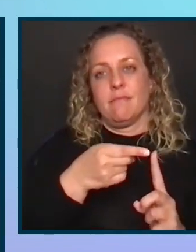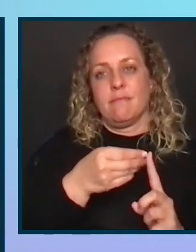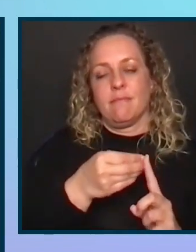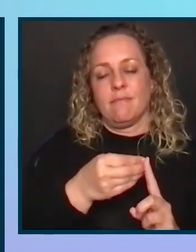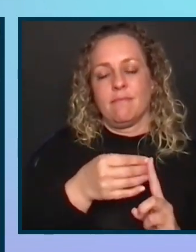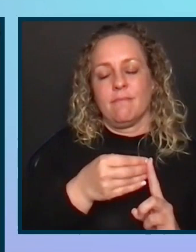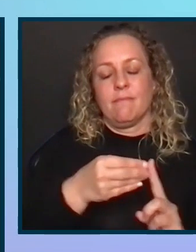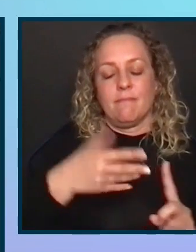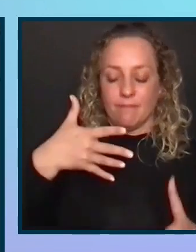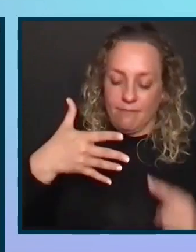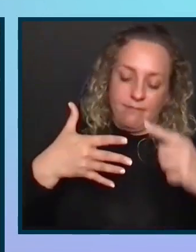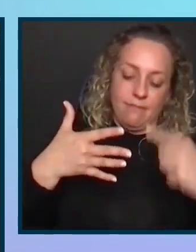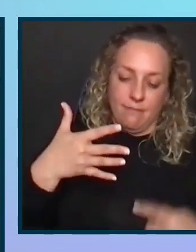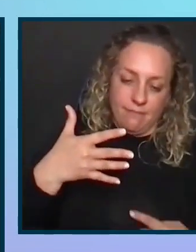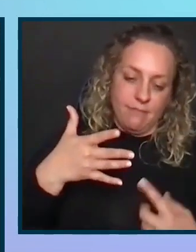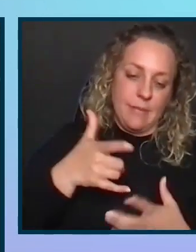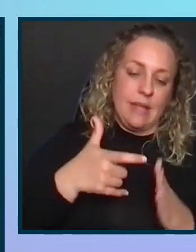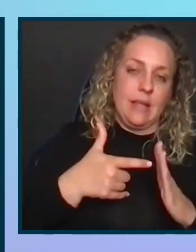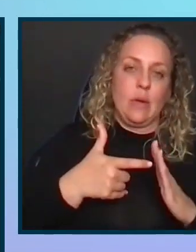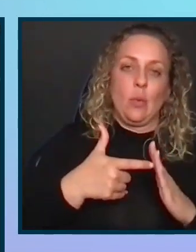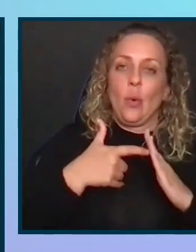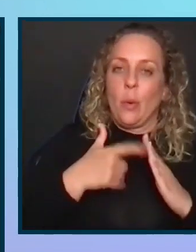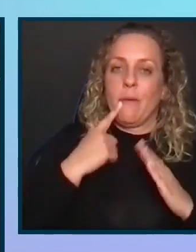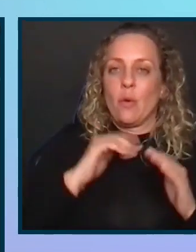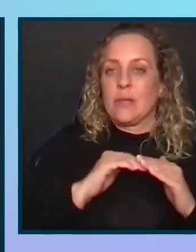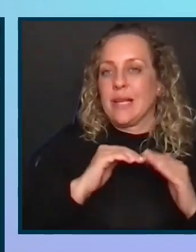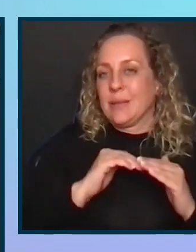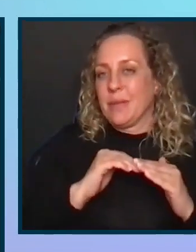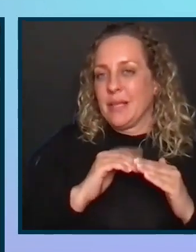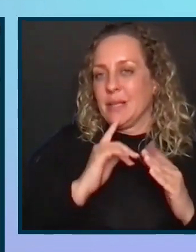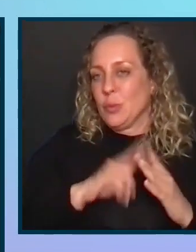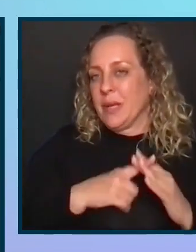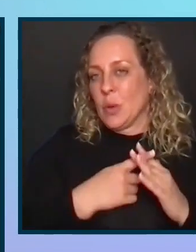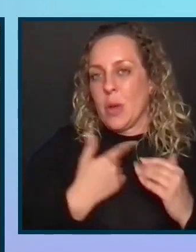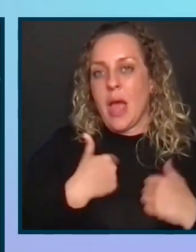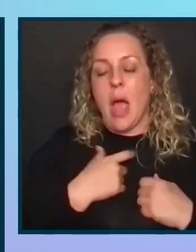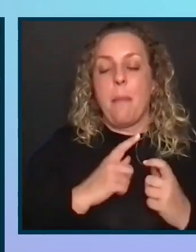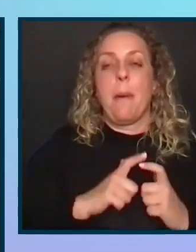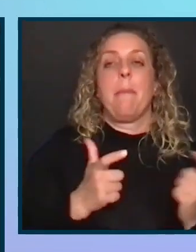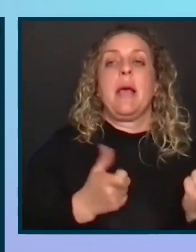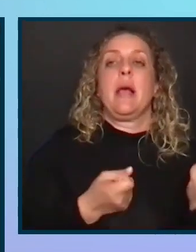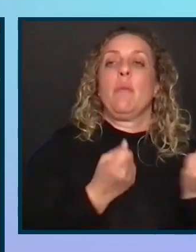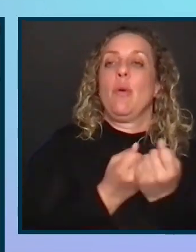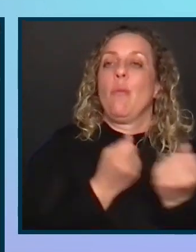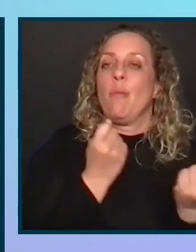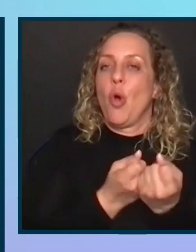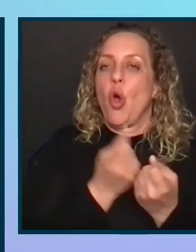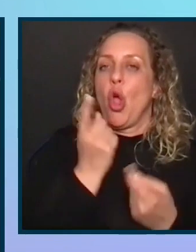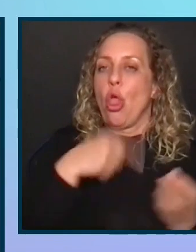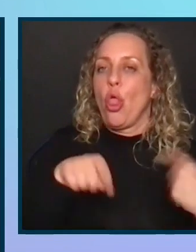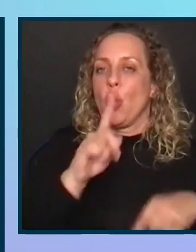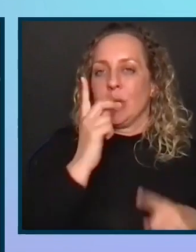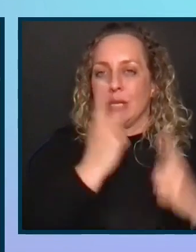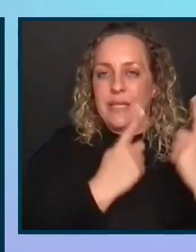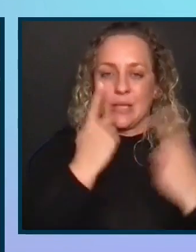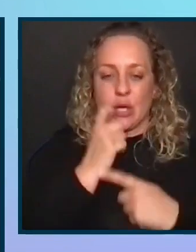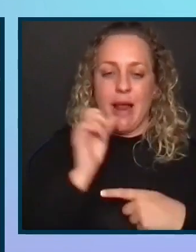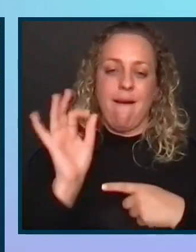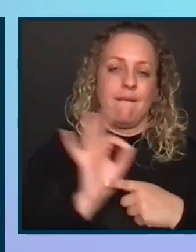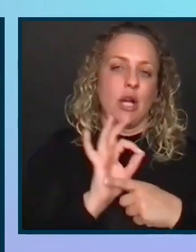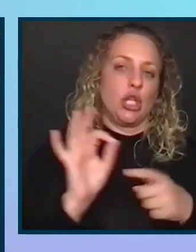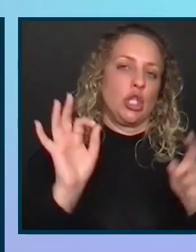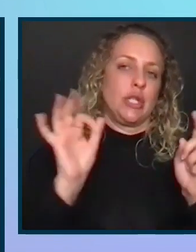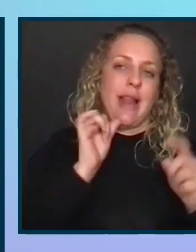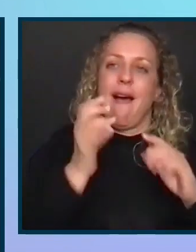the accessibility requirements to begin with. I'm a big proponent of those are considered non-functionals.